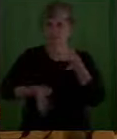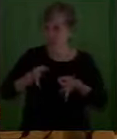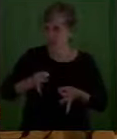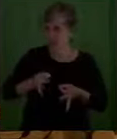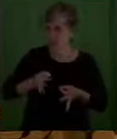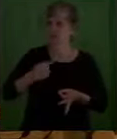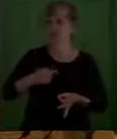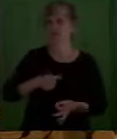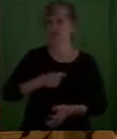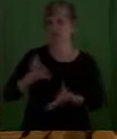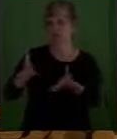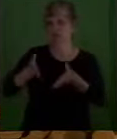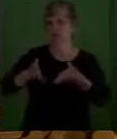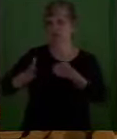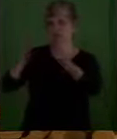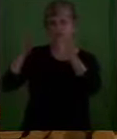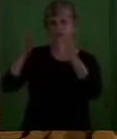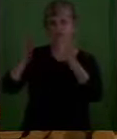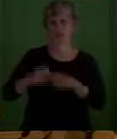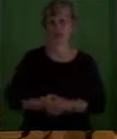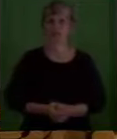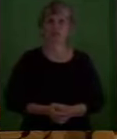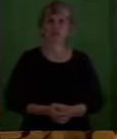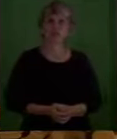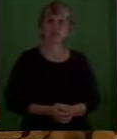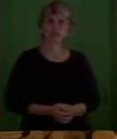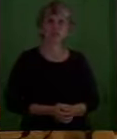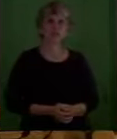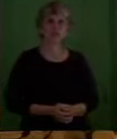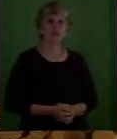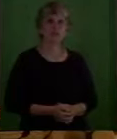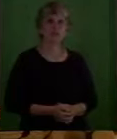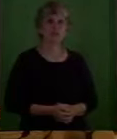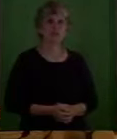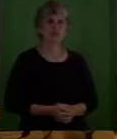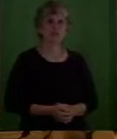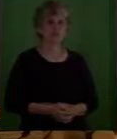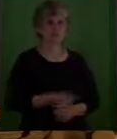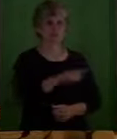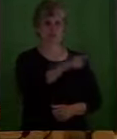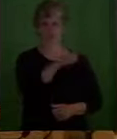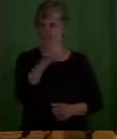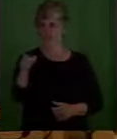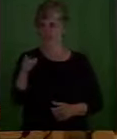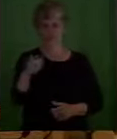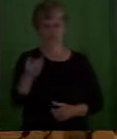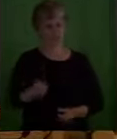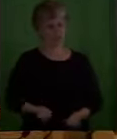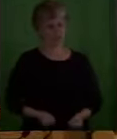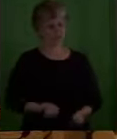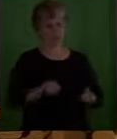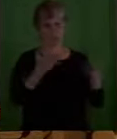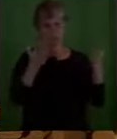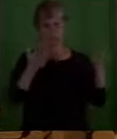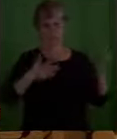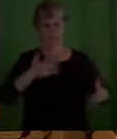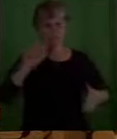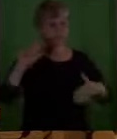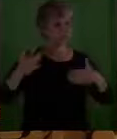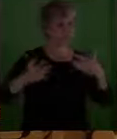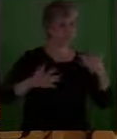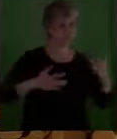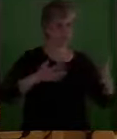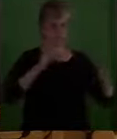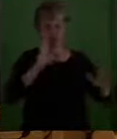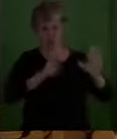How much anxiety is out there in these days. You know the specific